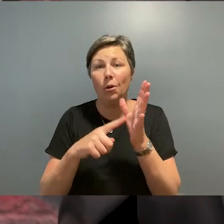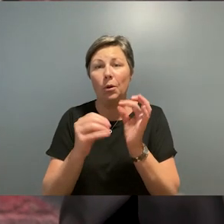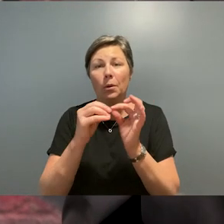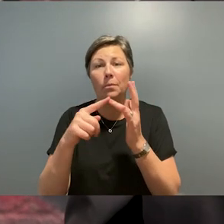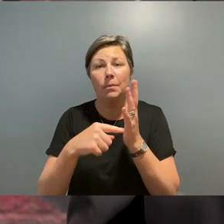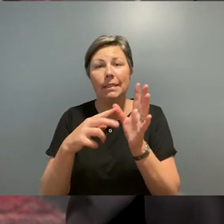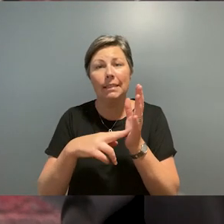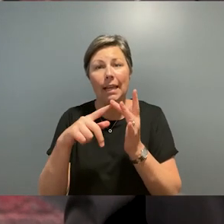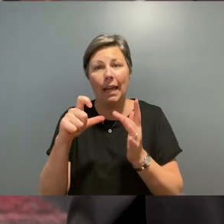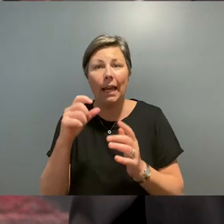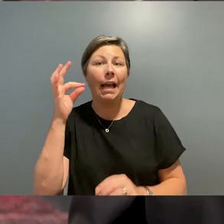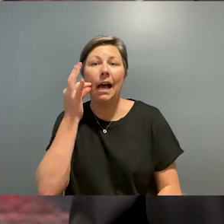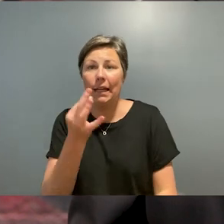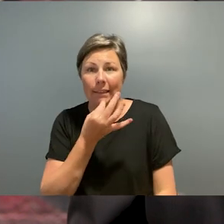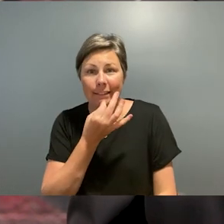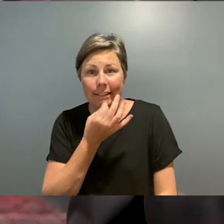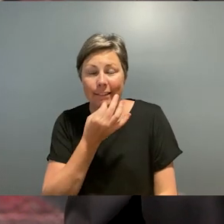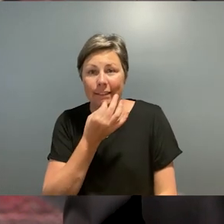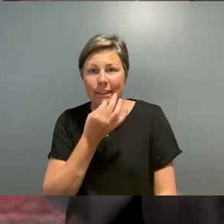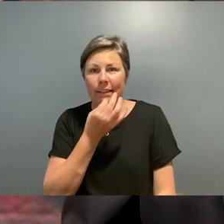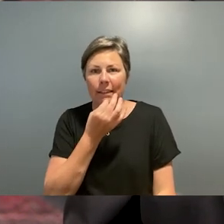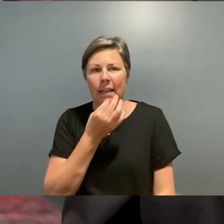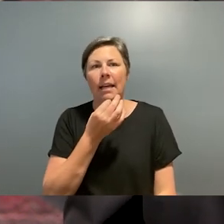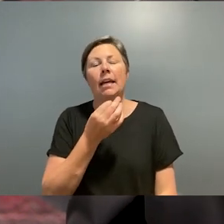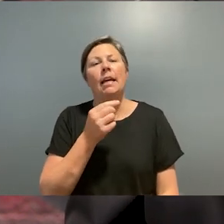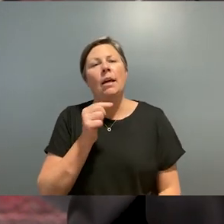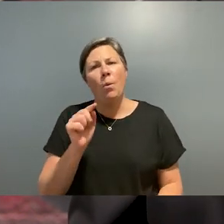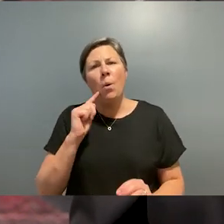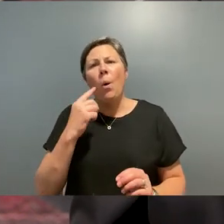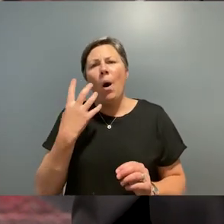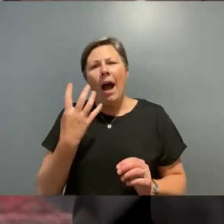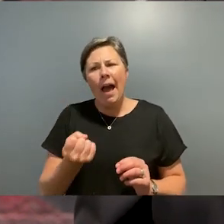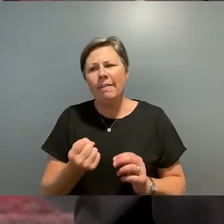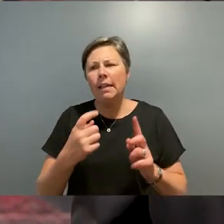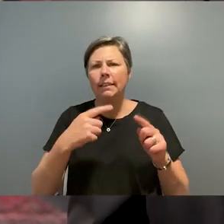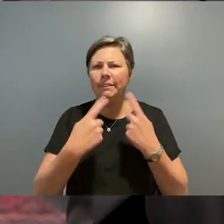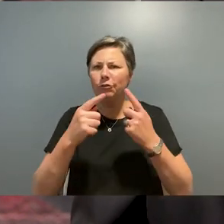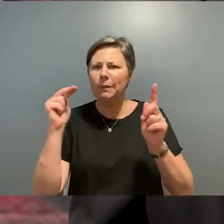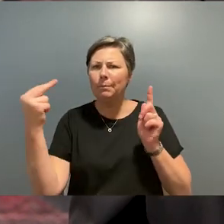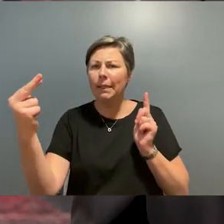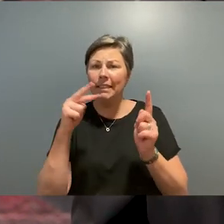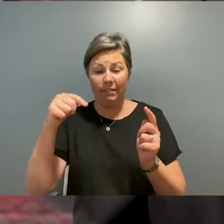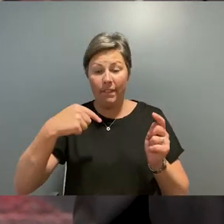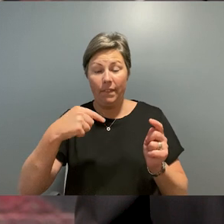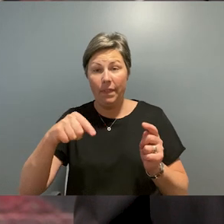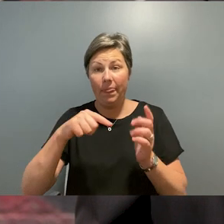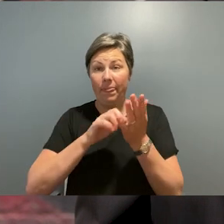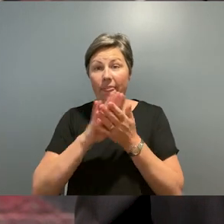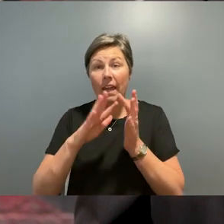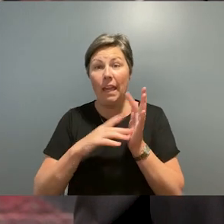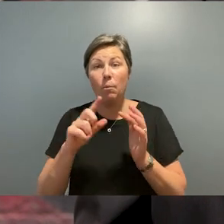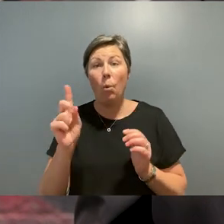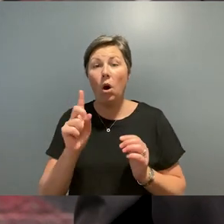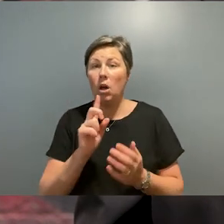festival will address issues of global significance in depth and from multiple perspectives the theme for photo 2021